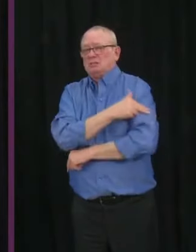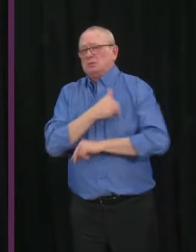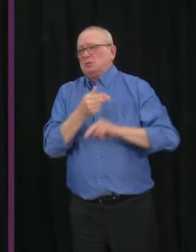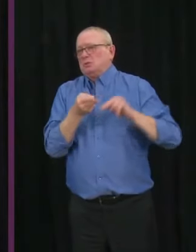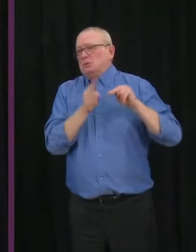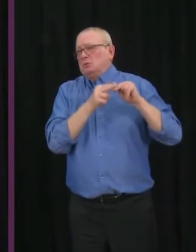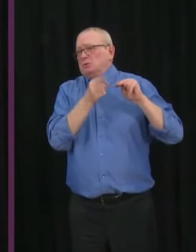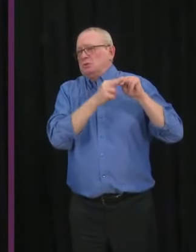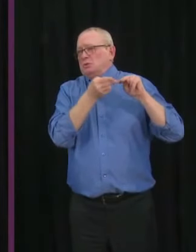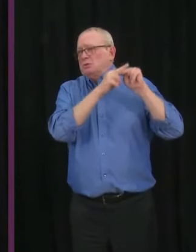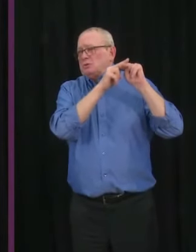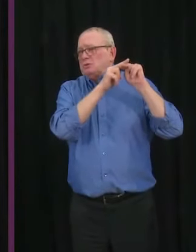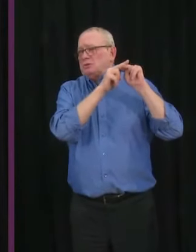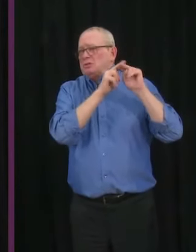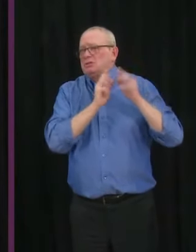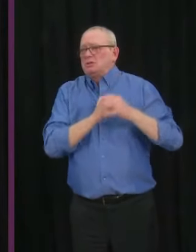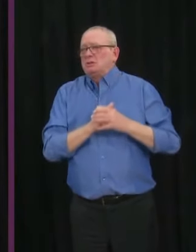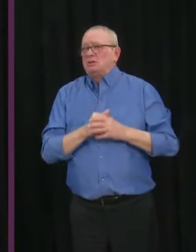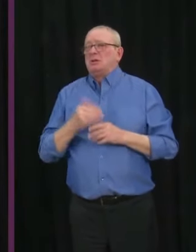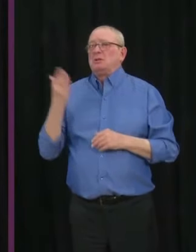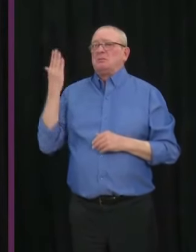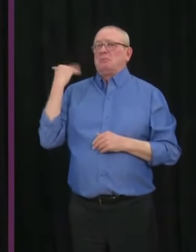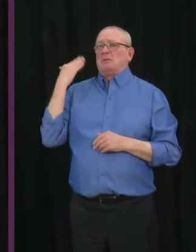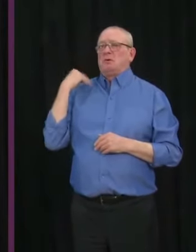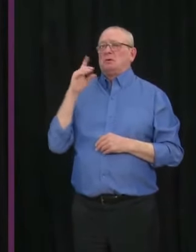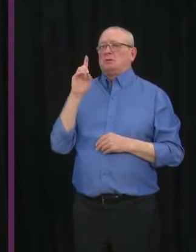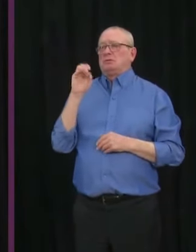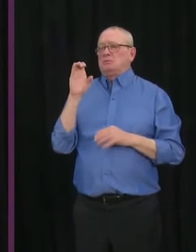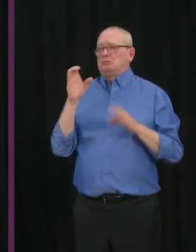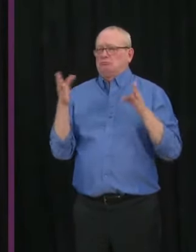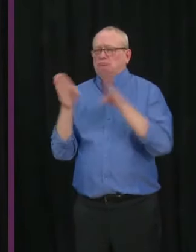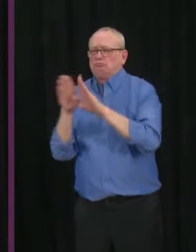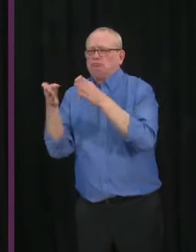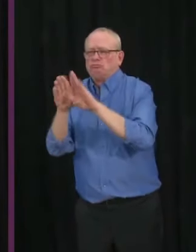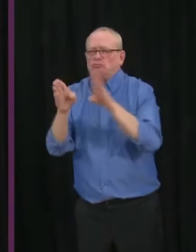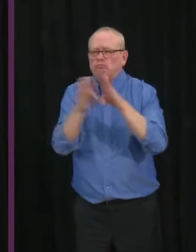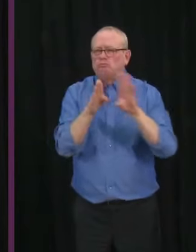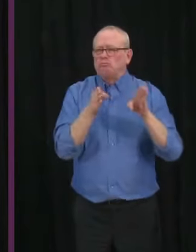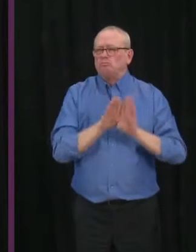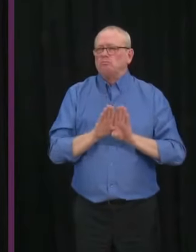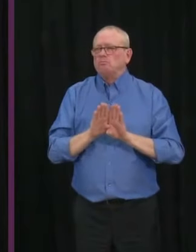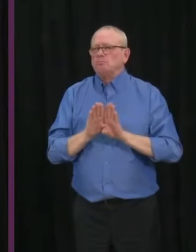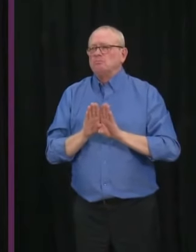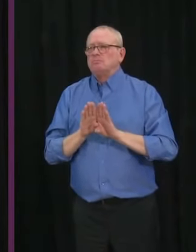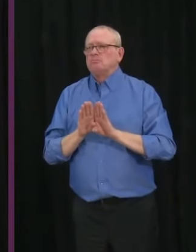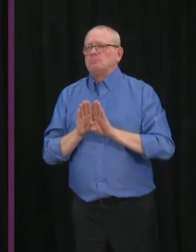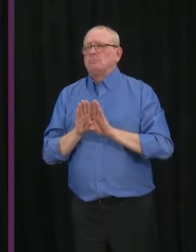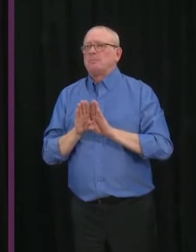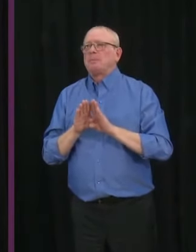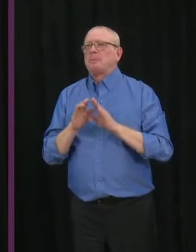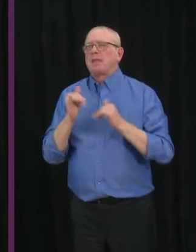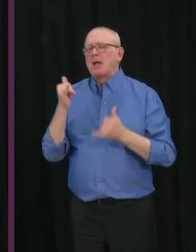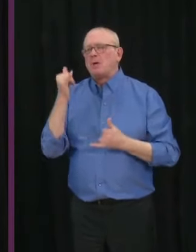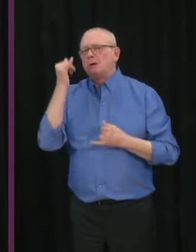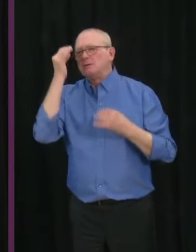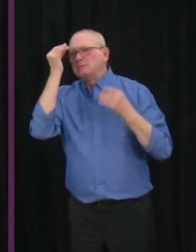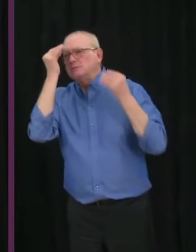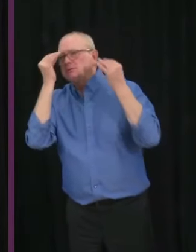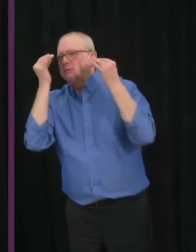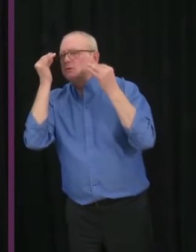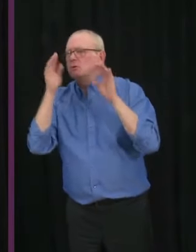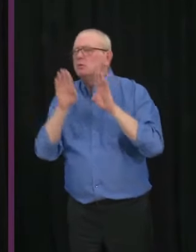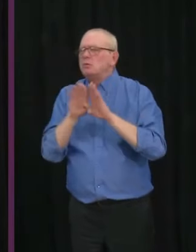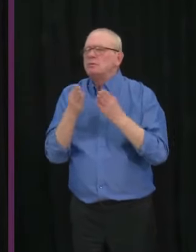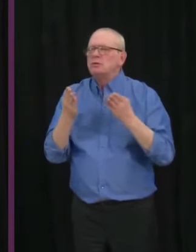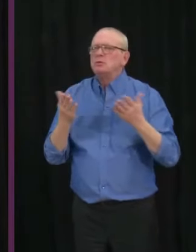we had to close at that point in time in order to bring our numbers down, when we were considering what we might be able to reopen first, we did look at the